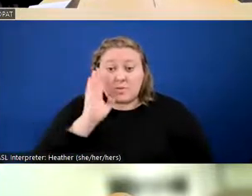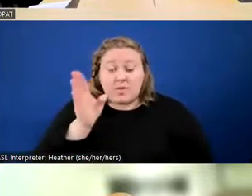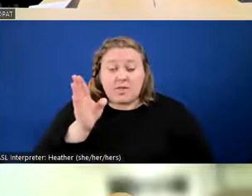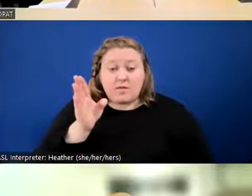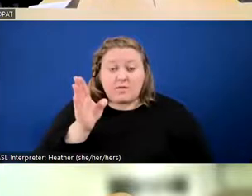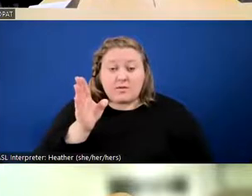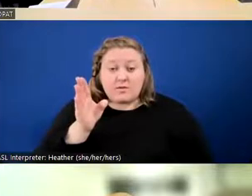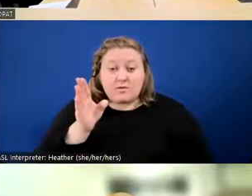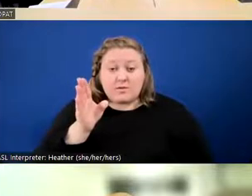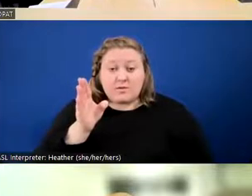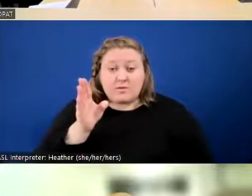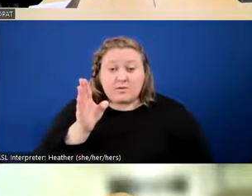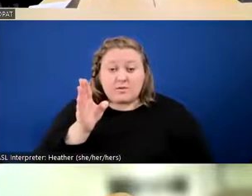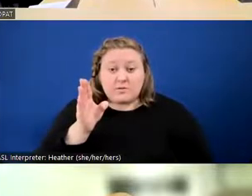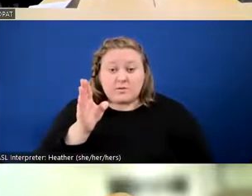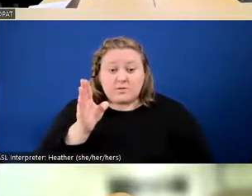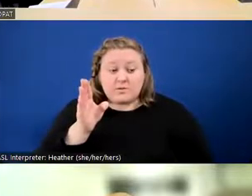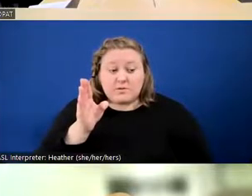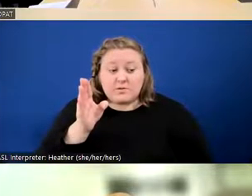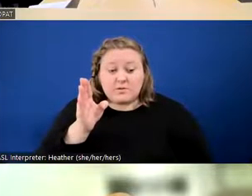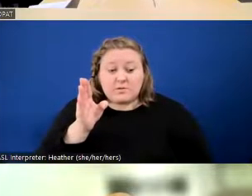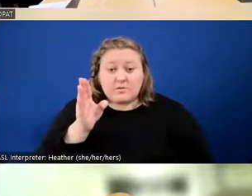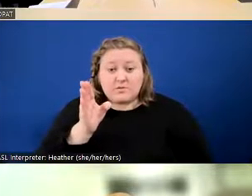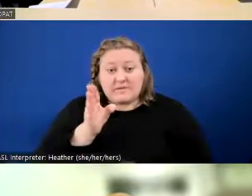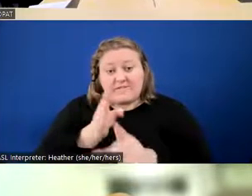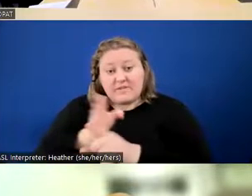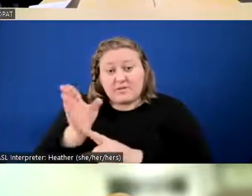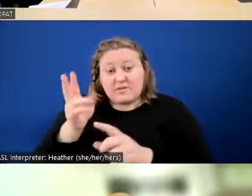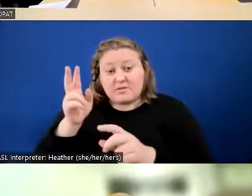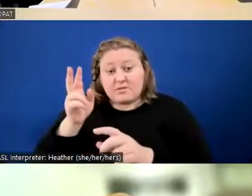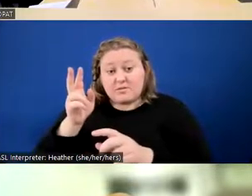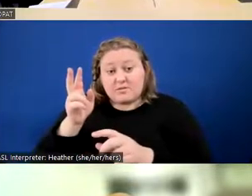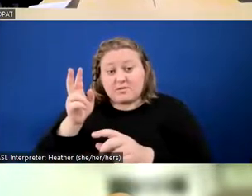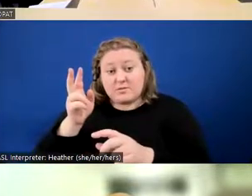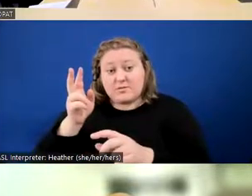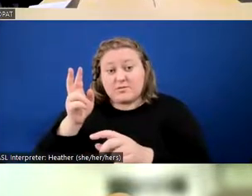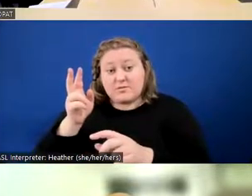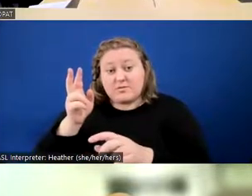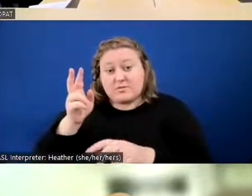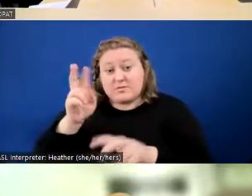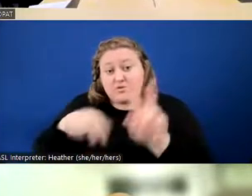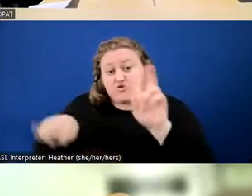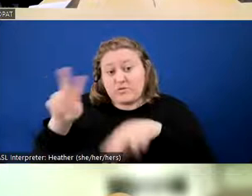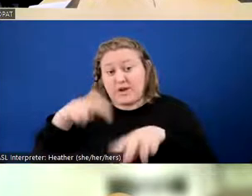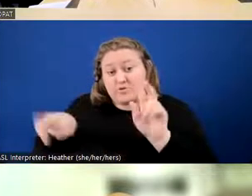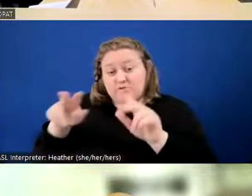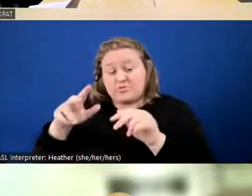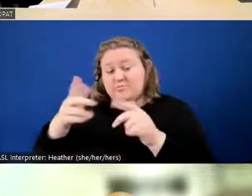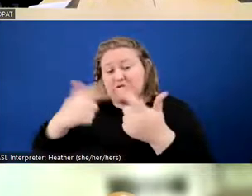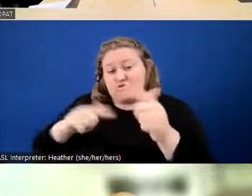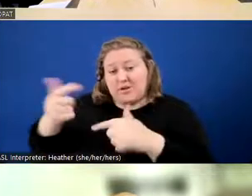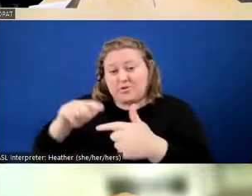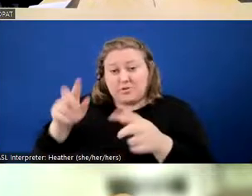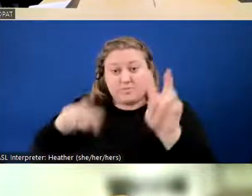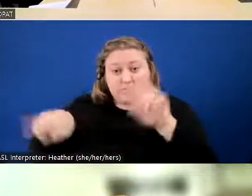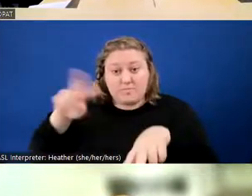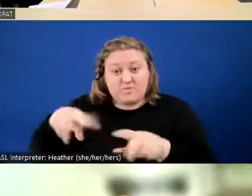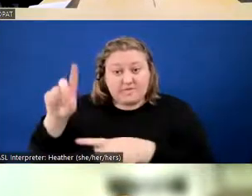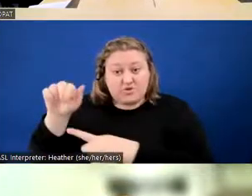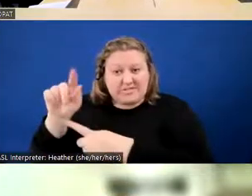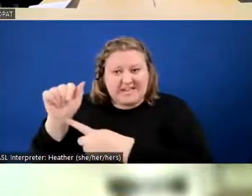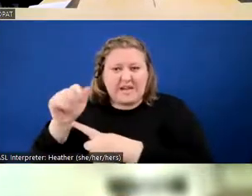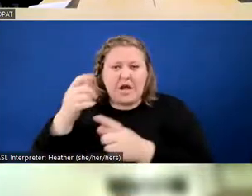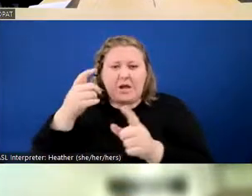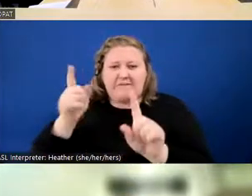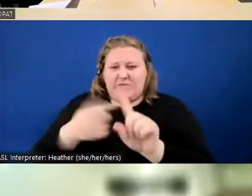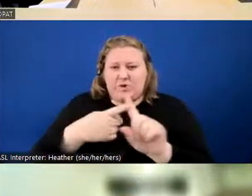interaction, observation, and encounter data. Just to give a few definitions before